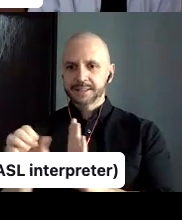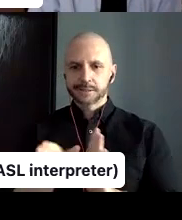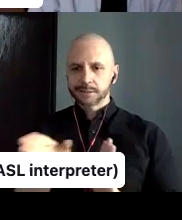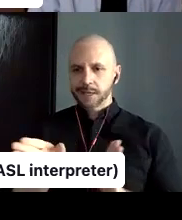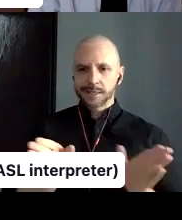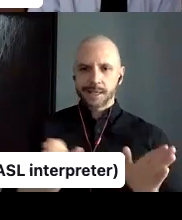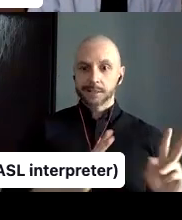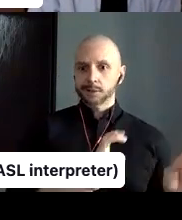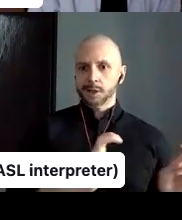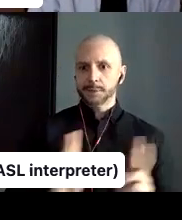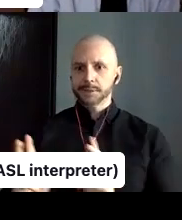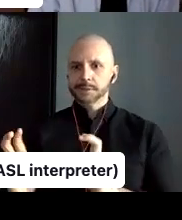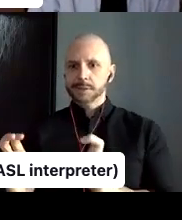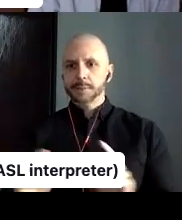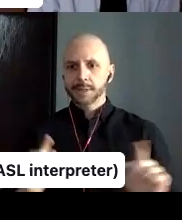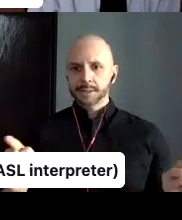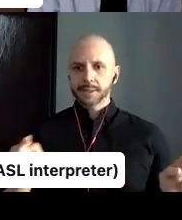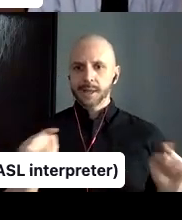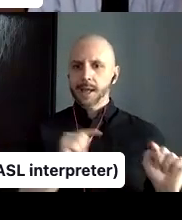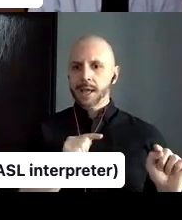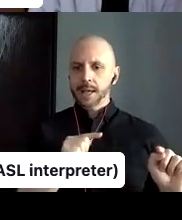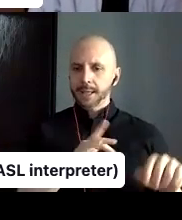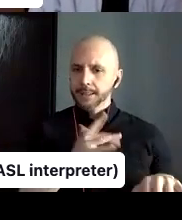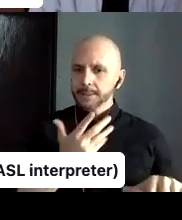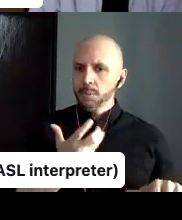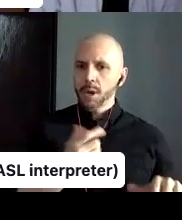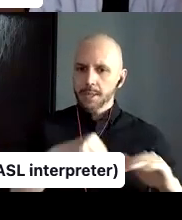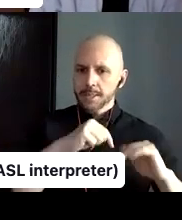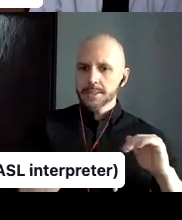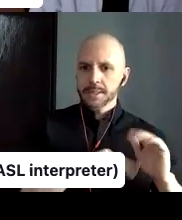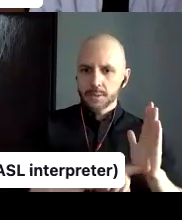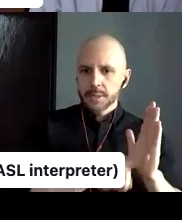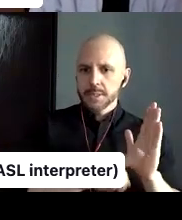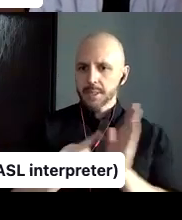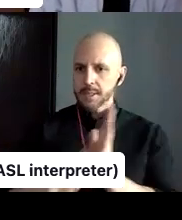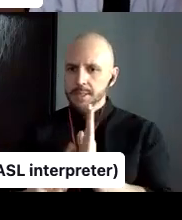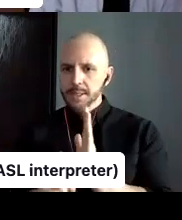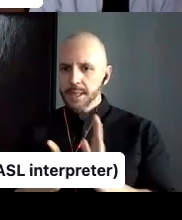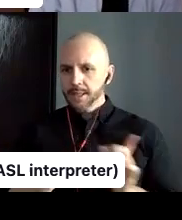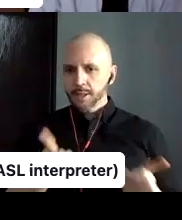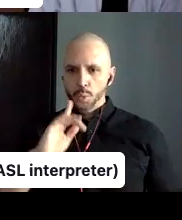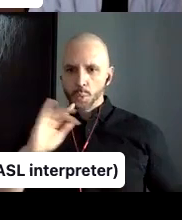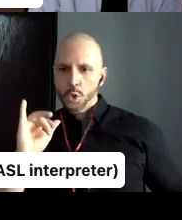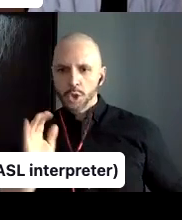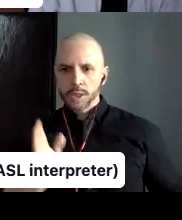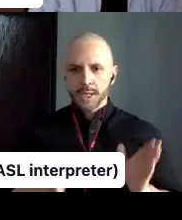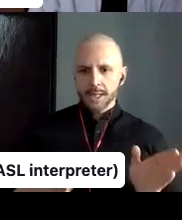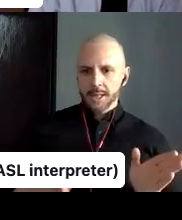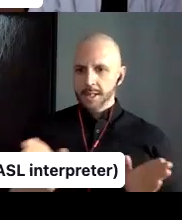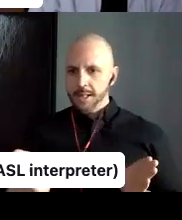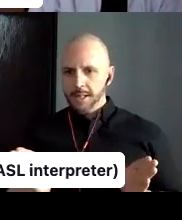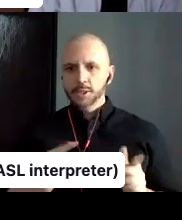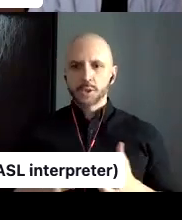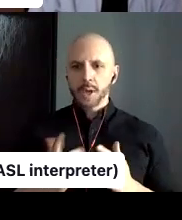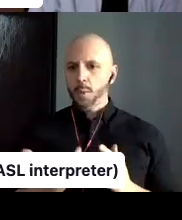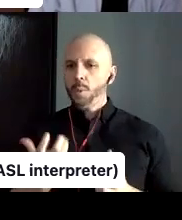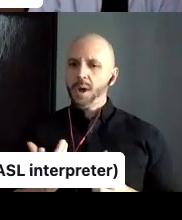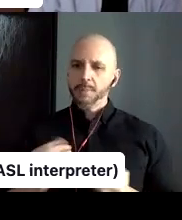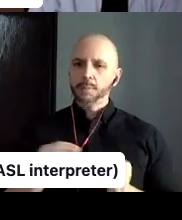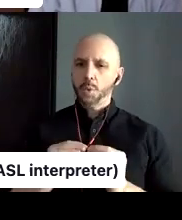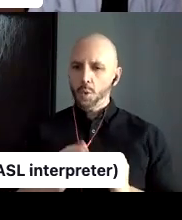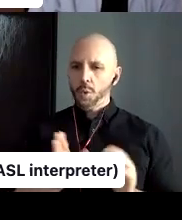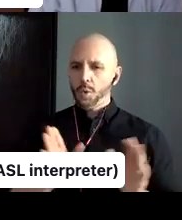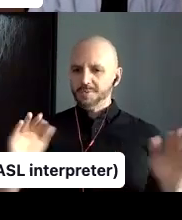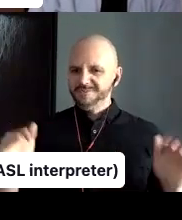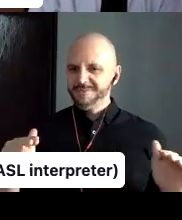necessarily about books or book designing or about what that practice kind of means. But, um, yeah, uh, I don't know what